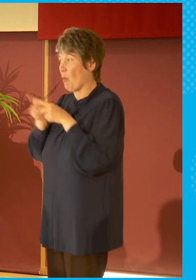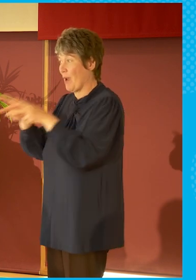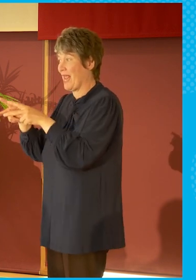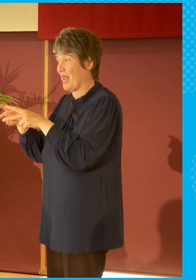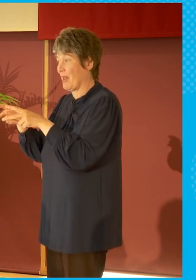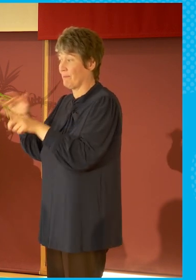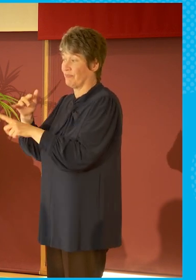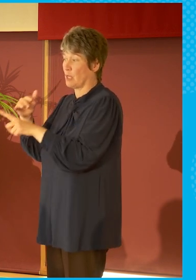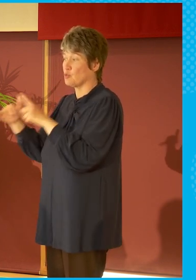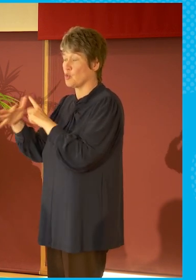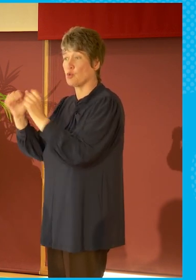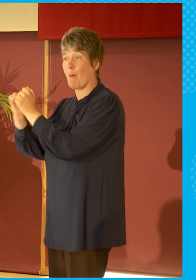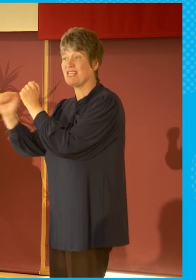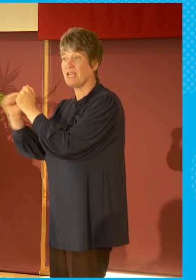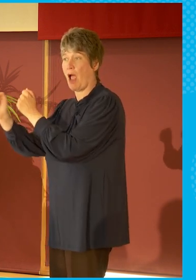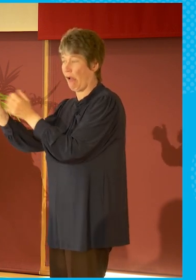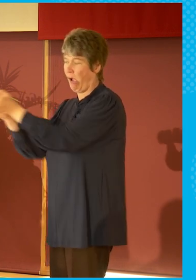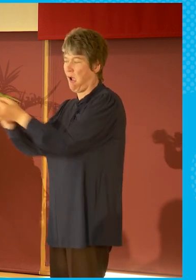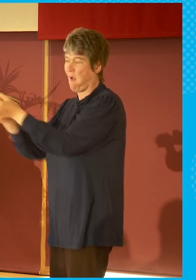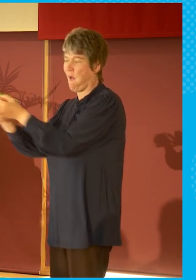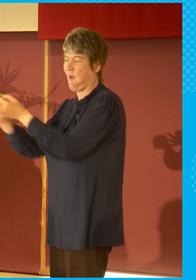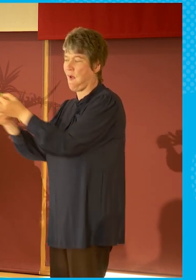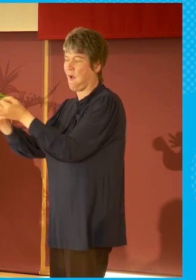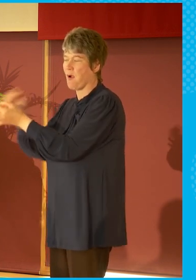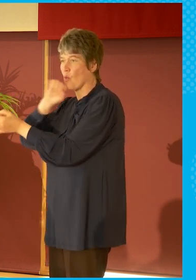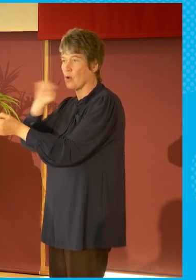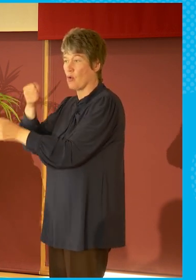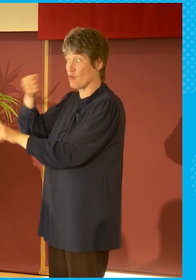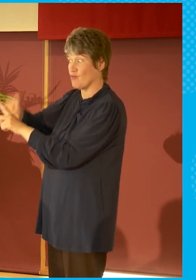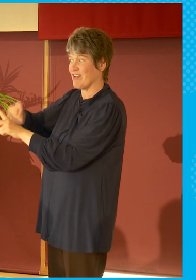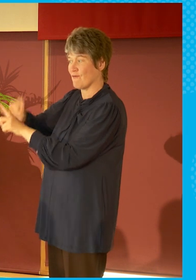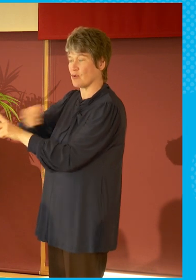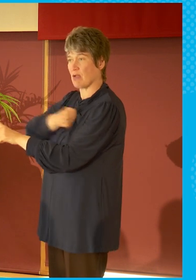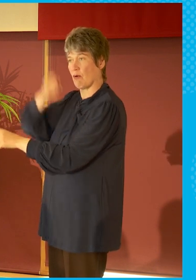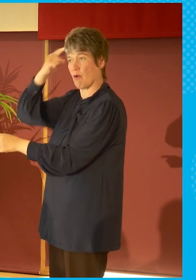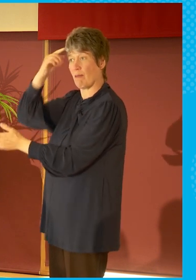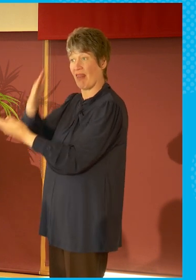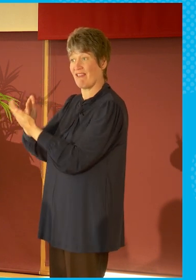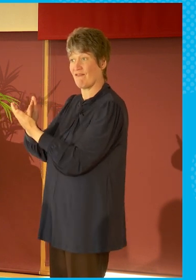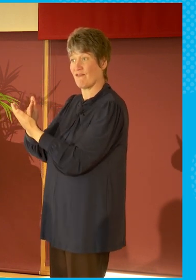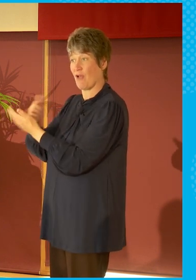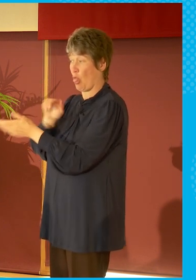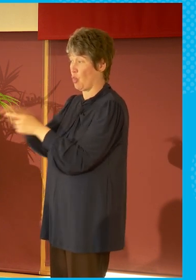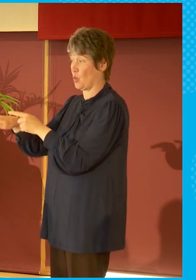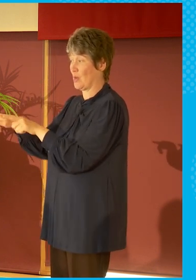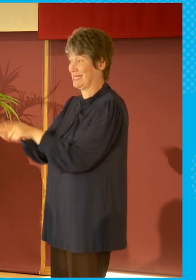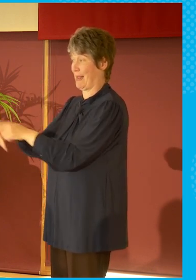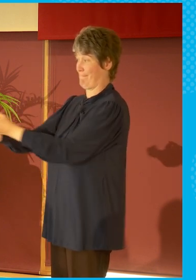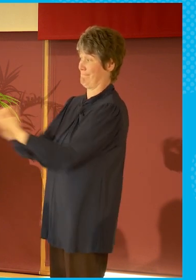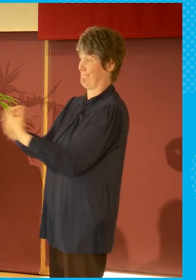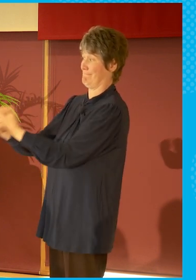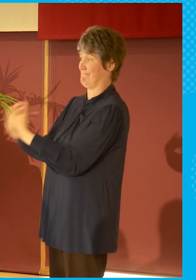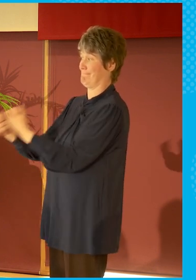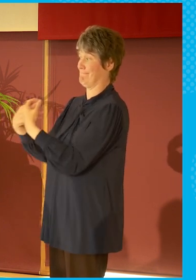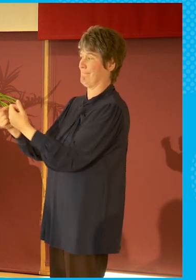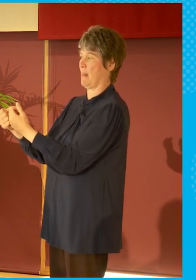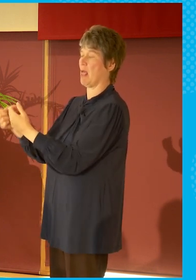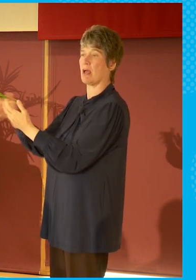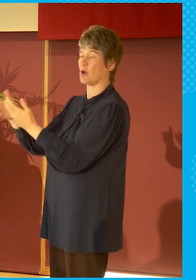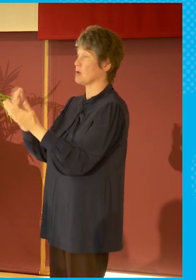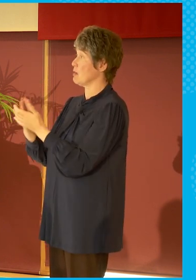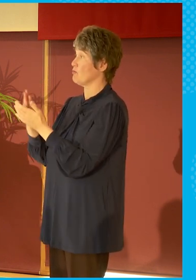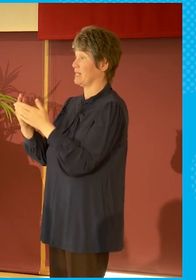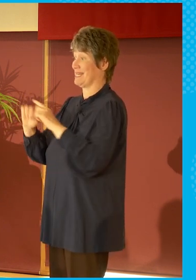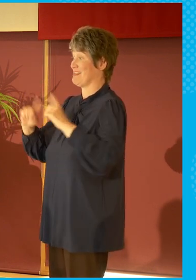reinforce beliefs has become really important in a way that was not the case, say, 10 or